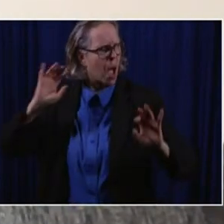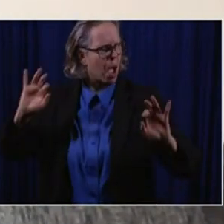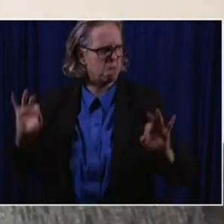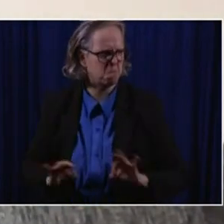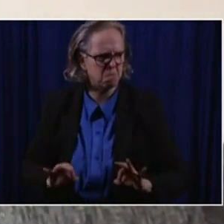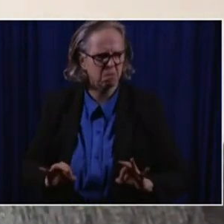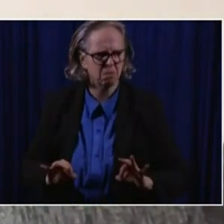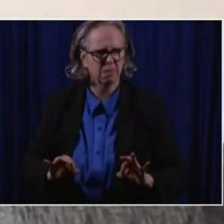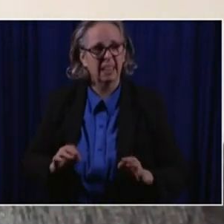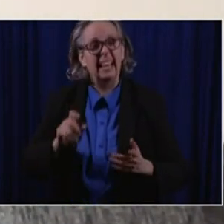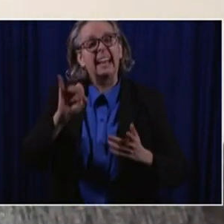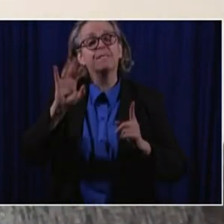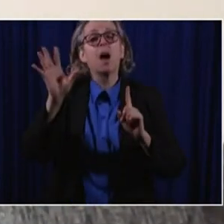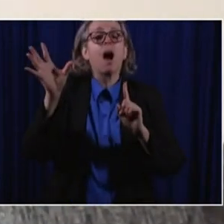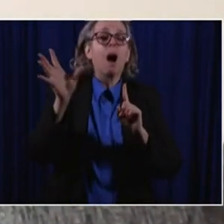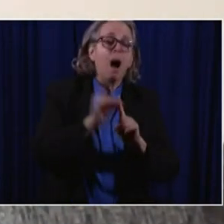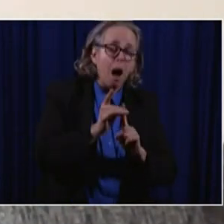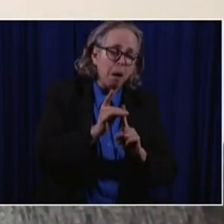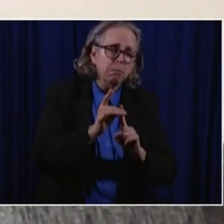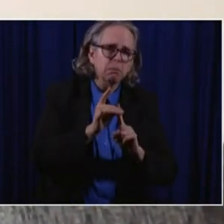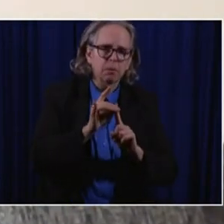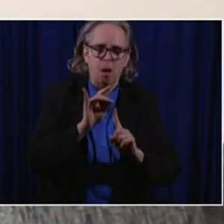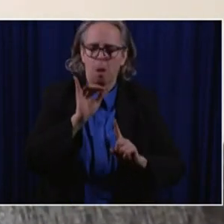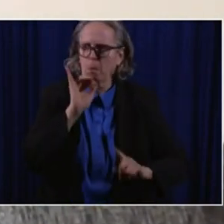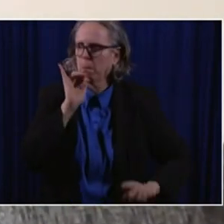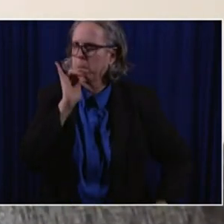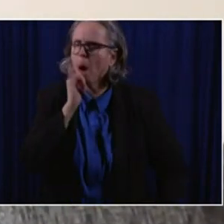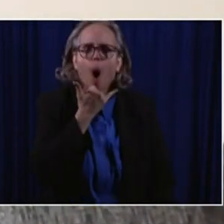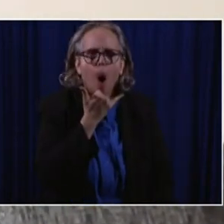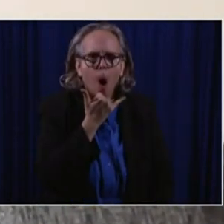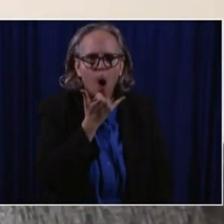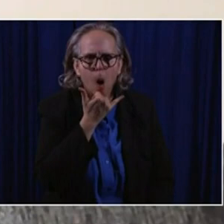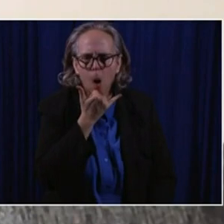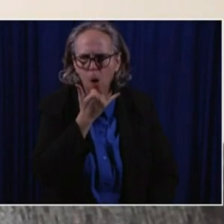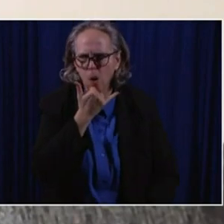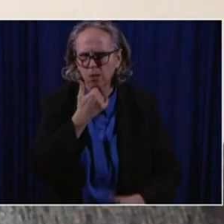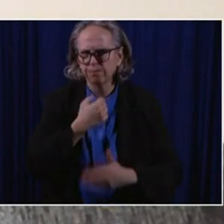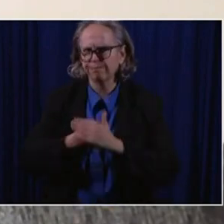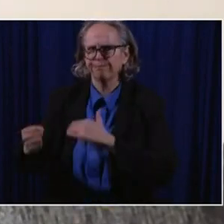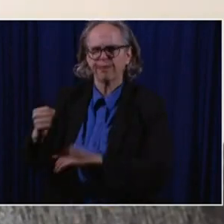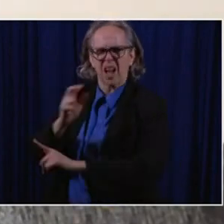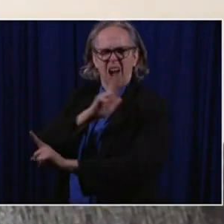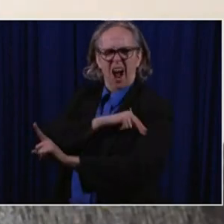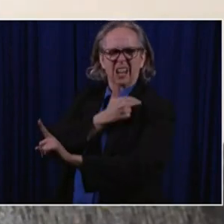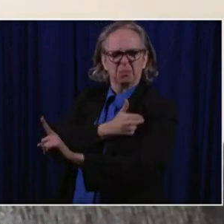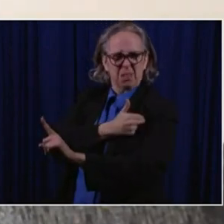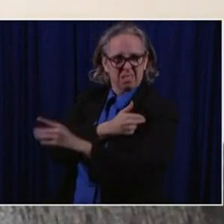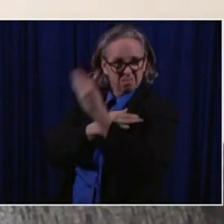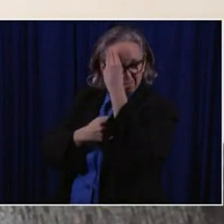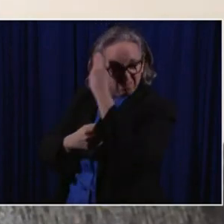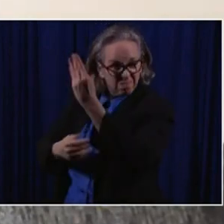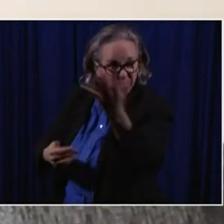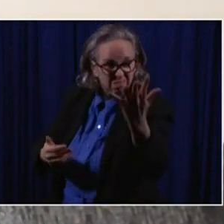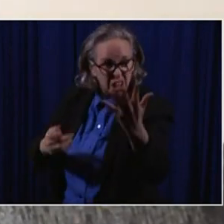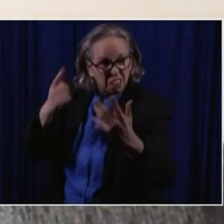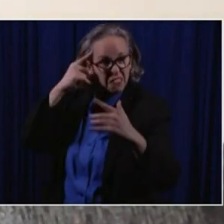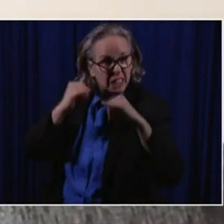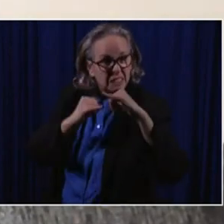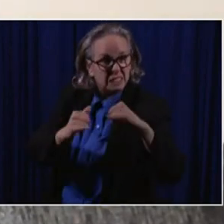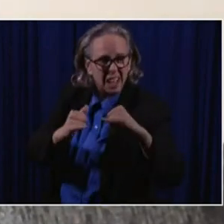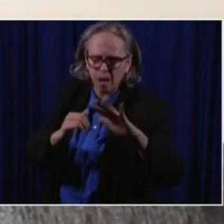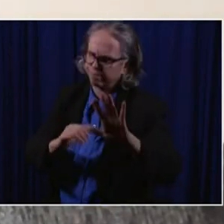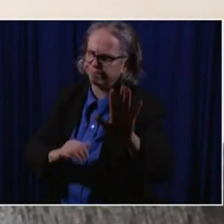COVID, I would be okay. Well, a lot of people think that, unfortunately, that didn't happen for me. Um,